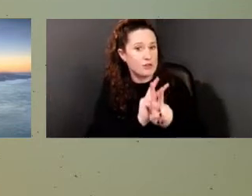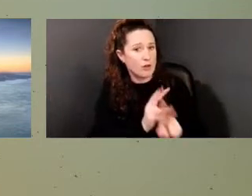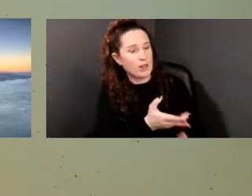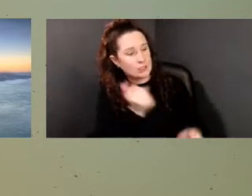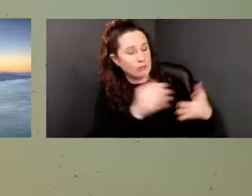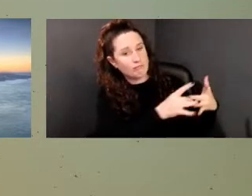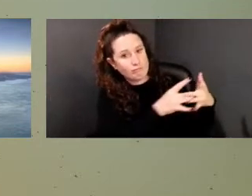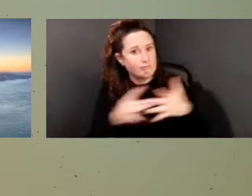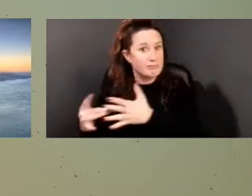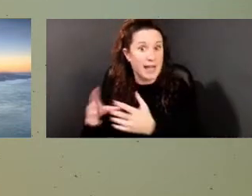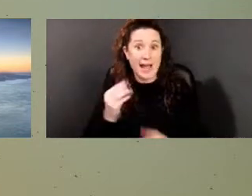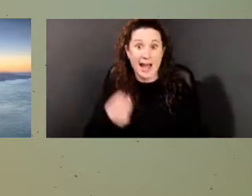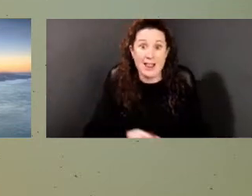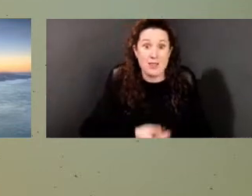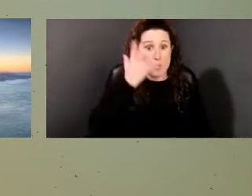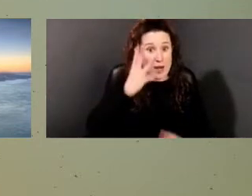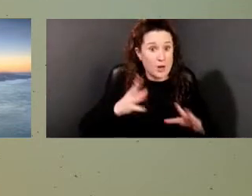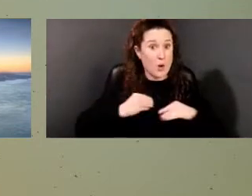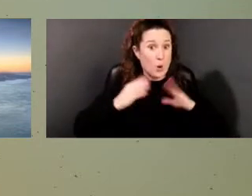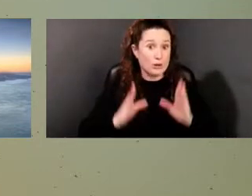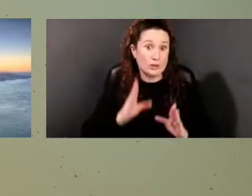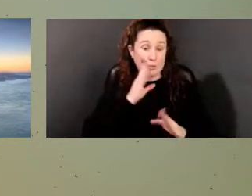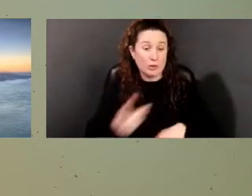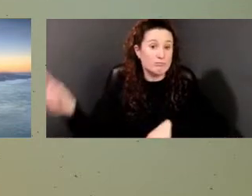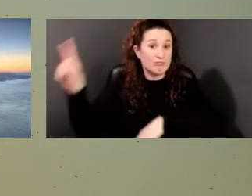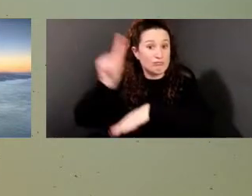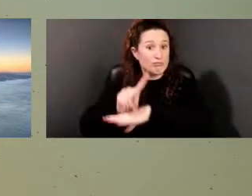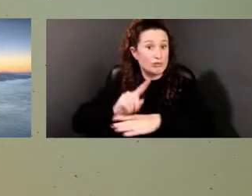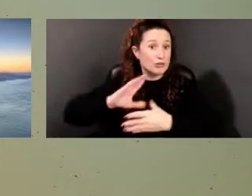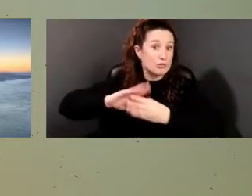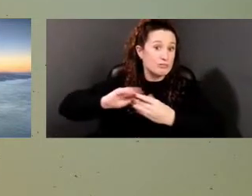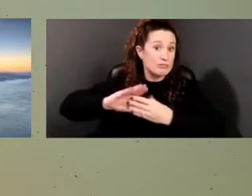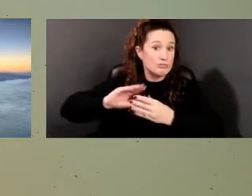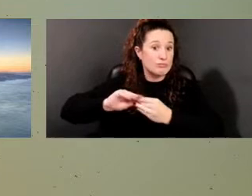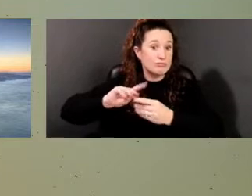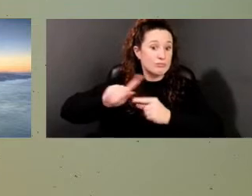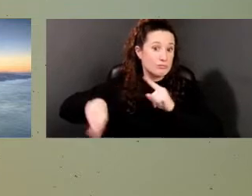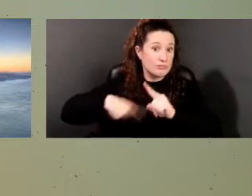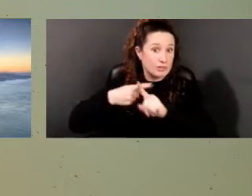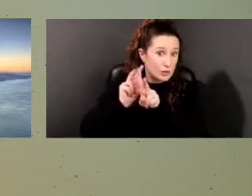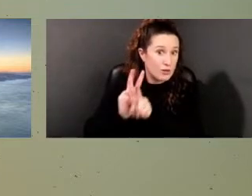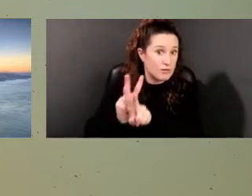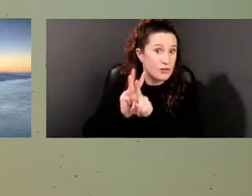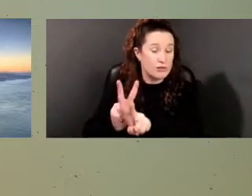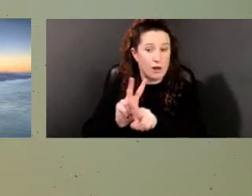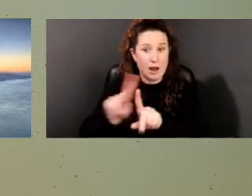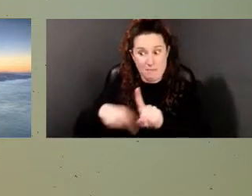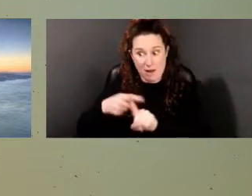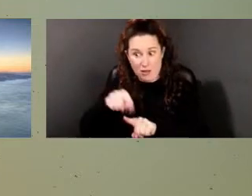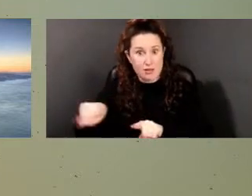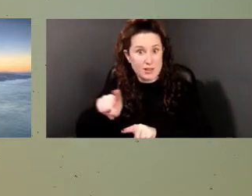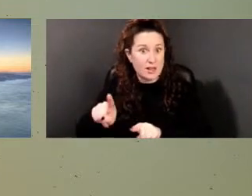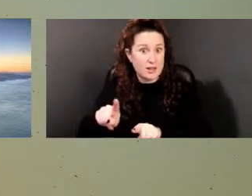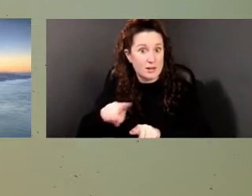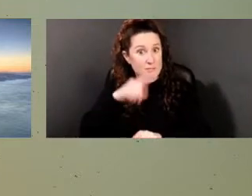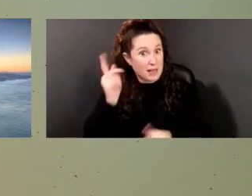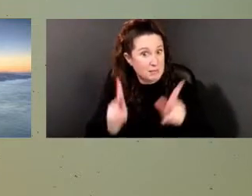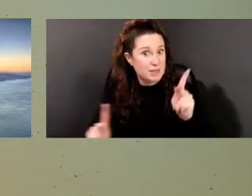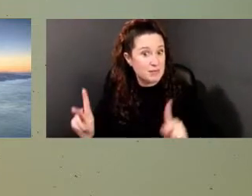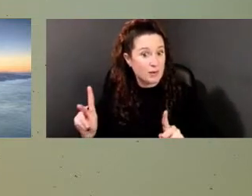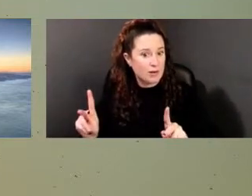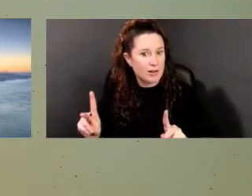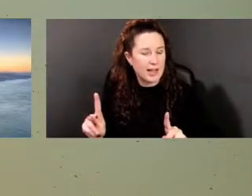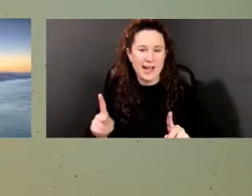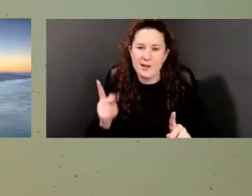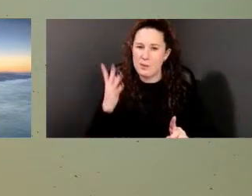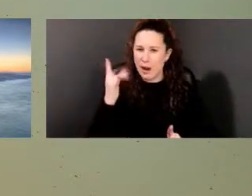folks that had died in a way that distressed black folks. So it was hidden, so they wanted it hidden, right?